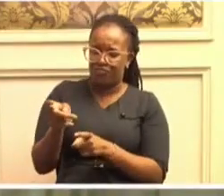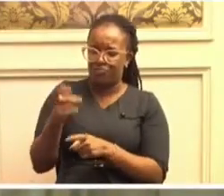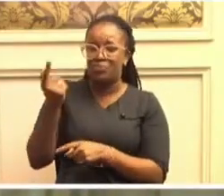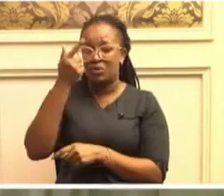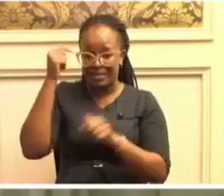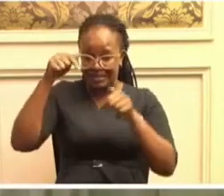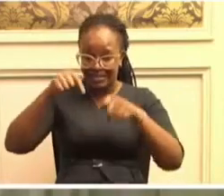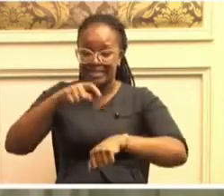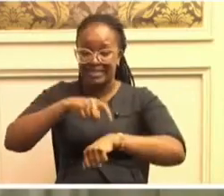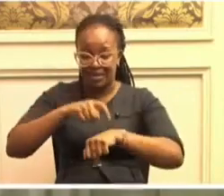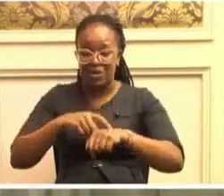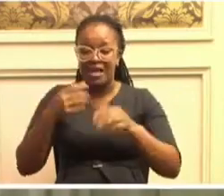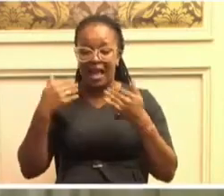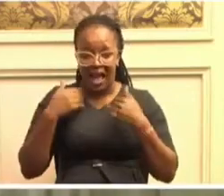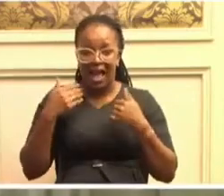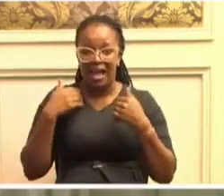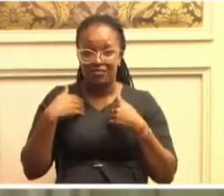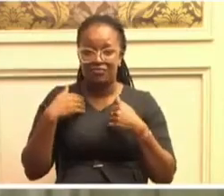violence.